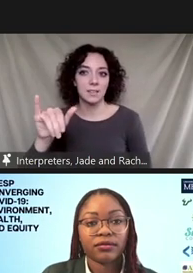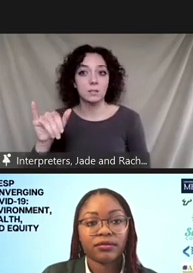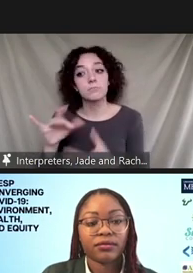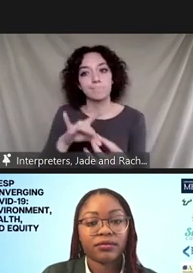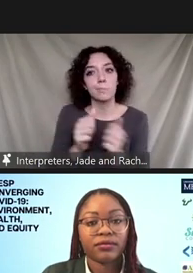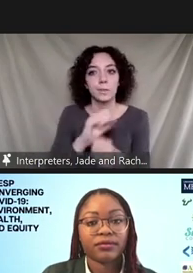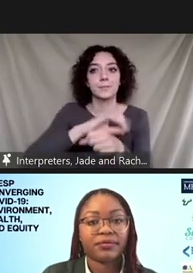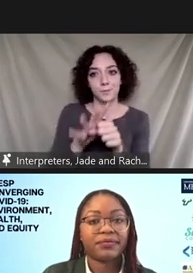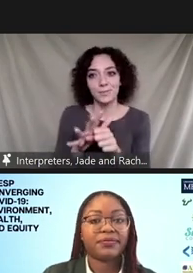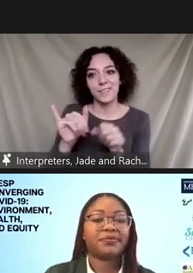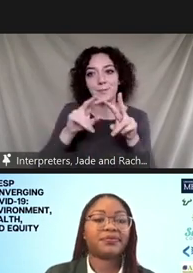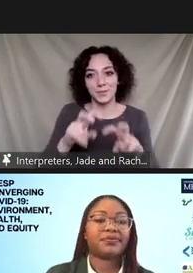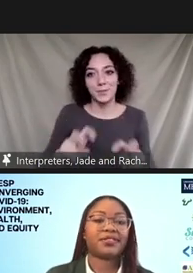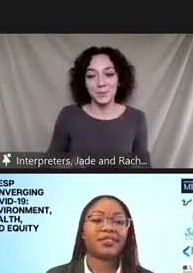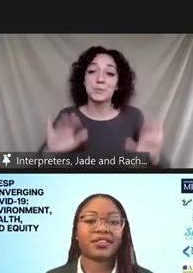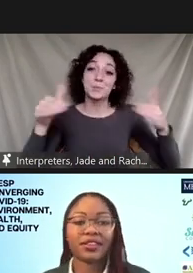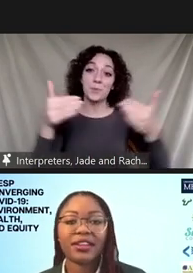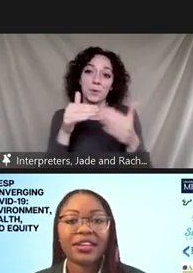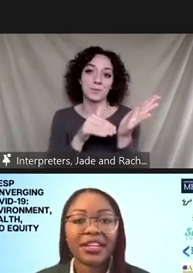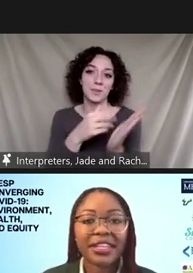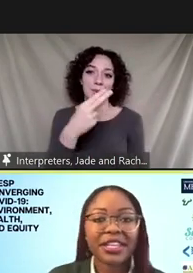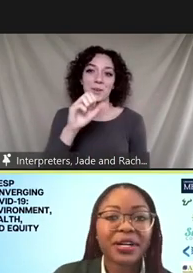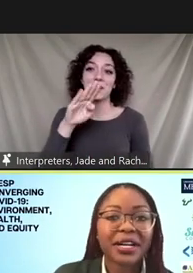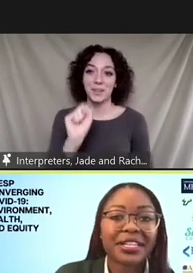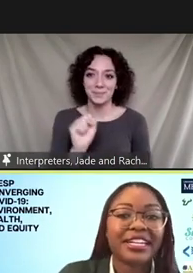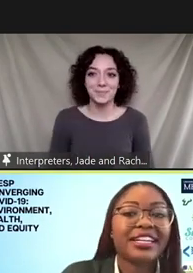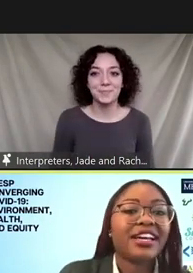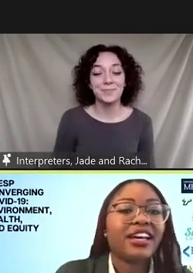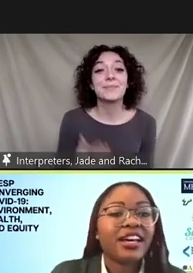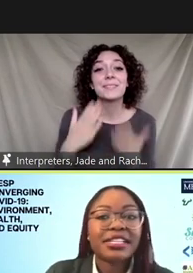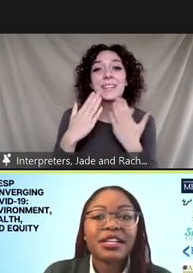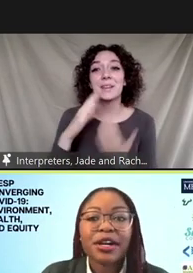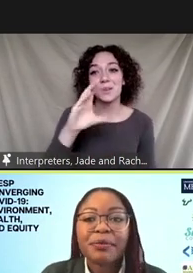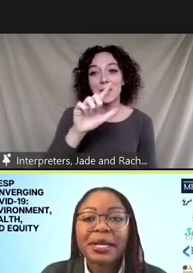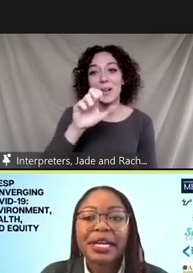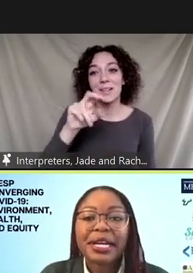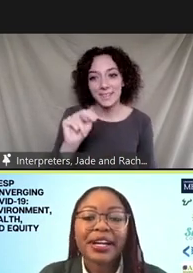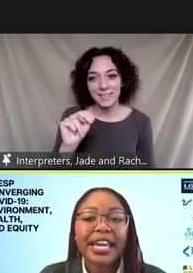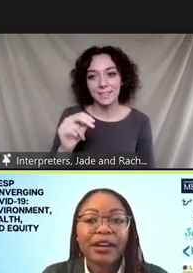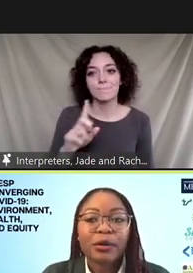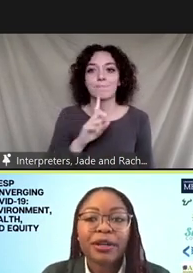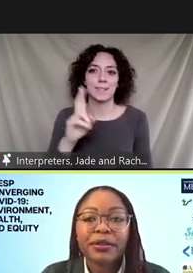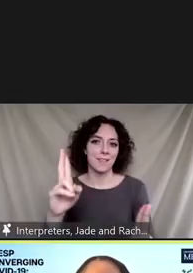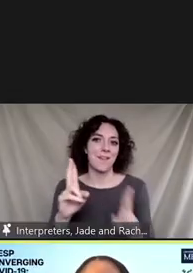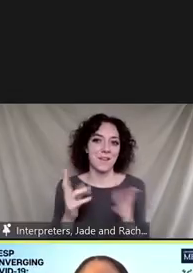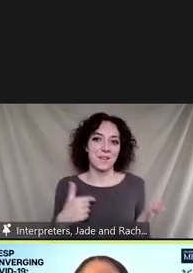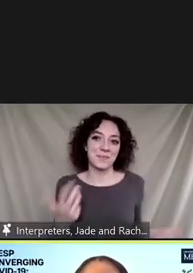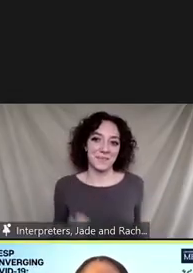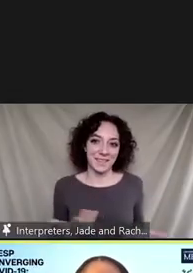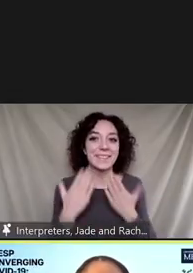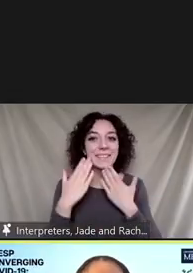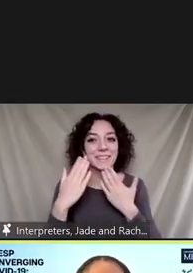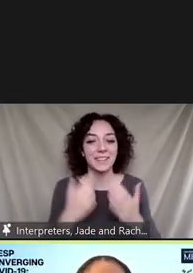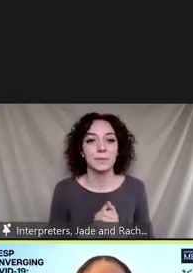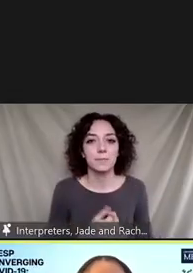welcoming dr hobbs thank you colleen it's an honor to be here and i will briefly talk about